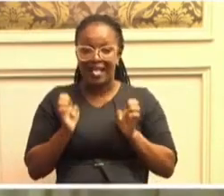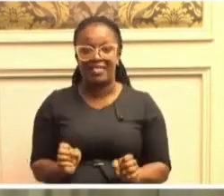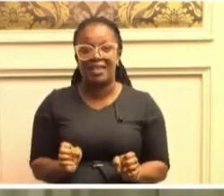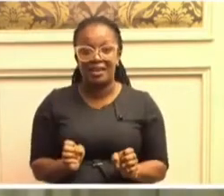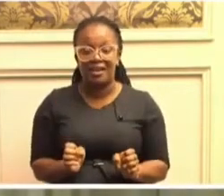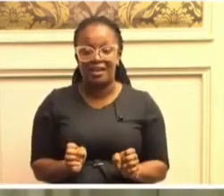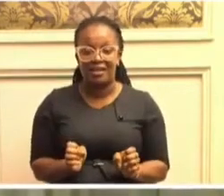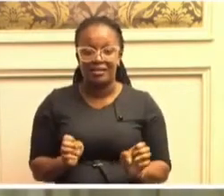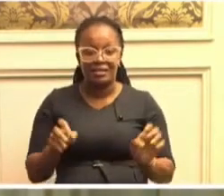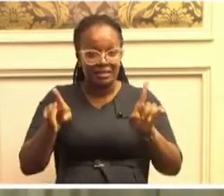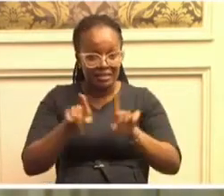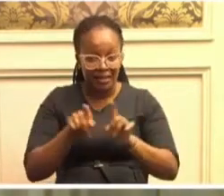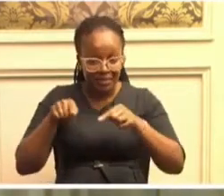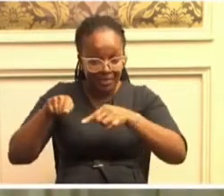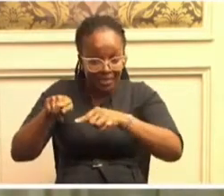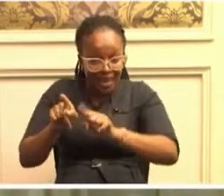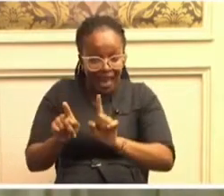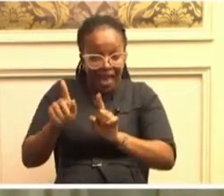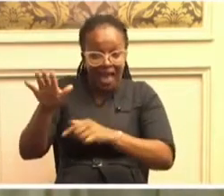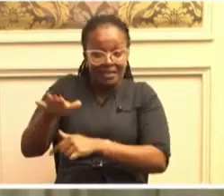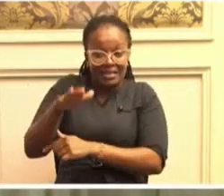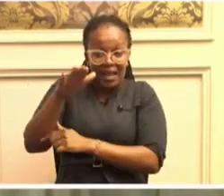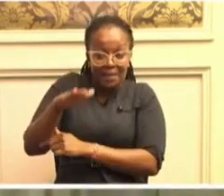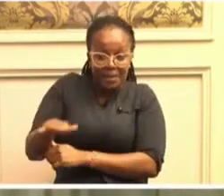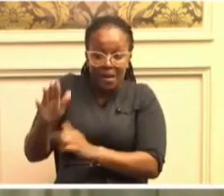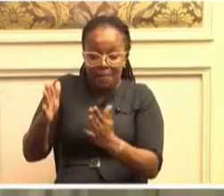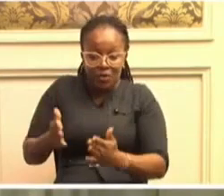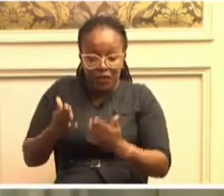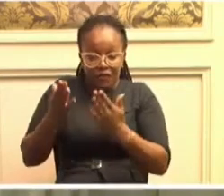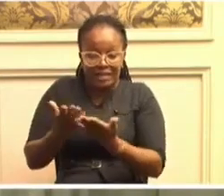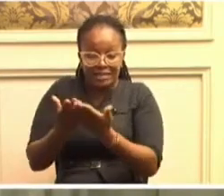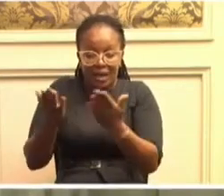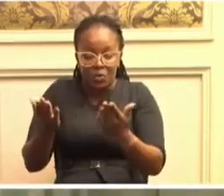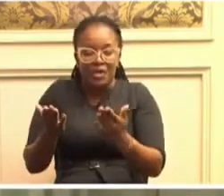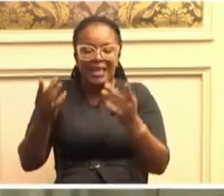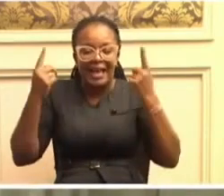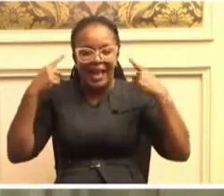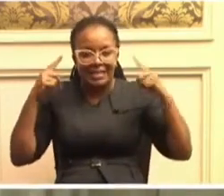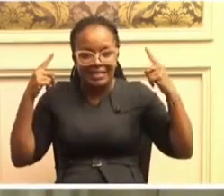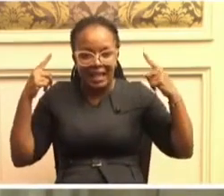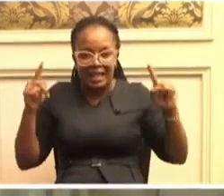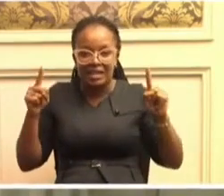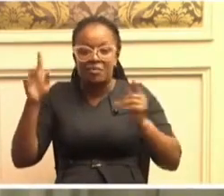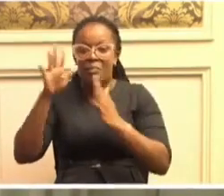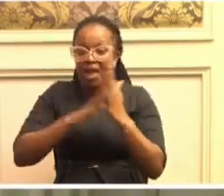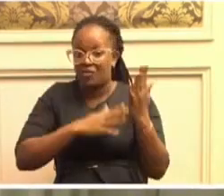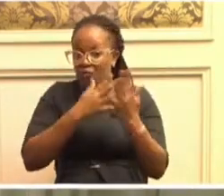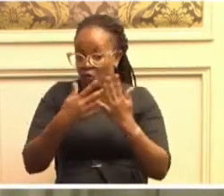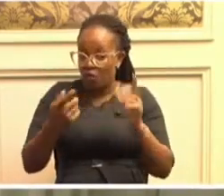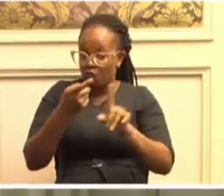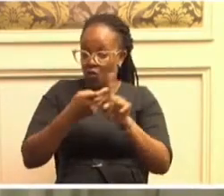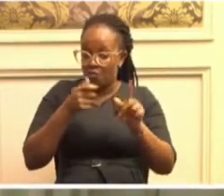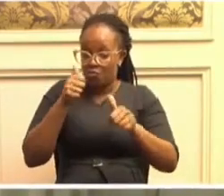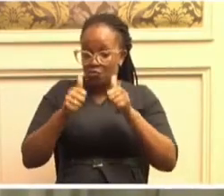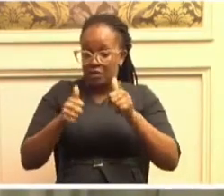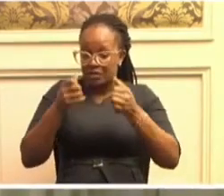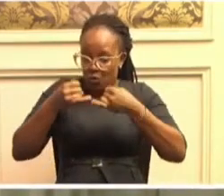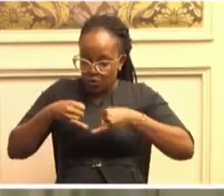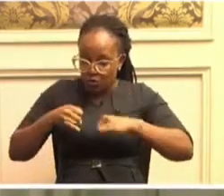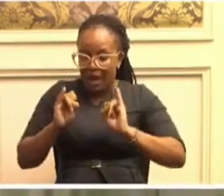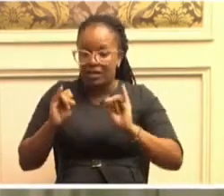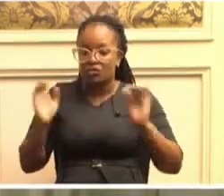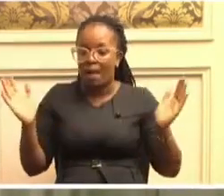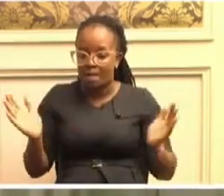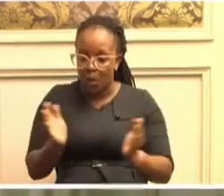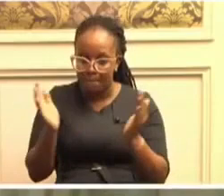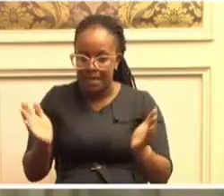And their assembly provides them with an excellent platform from which to try to mobilize